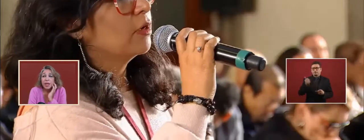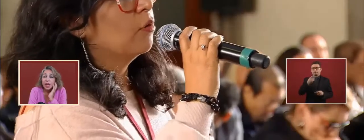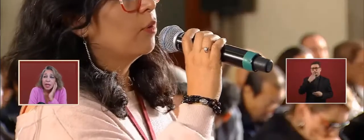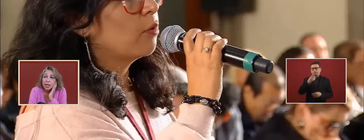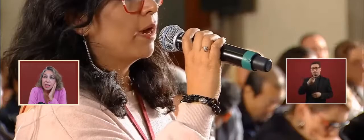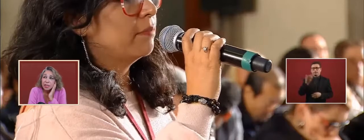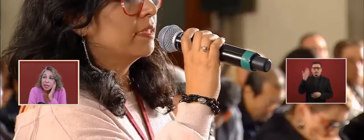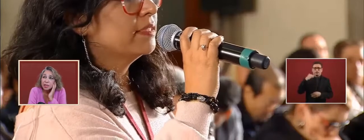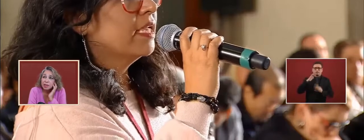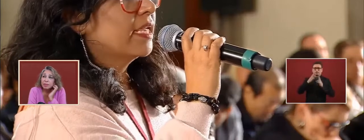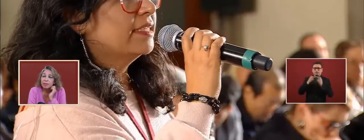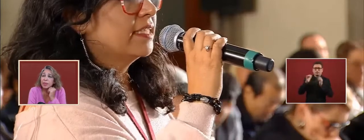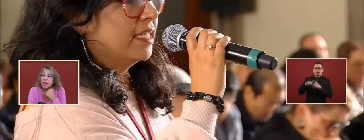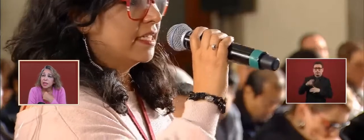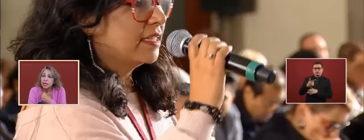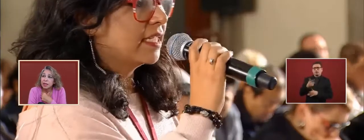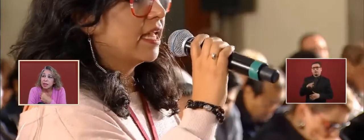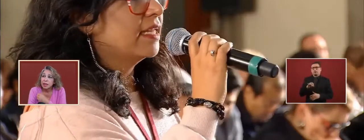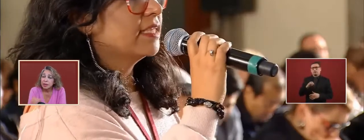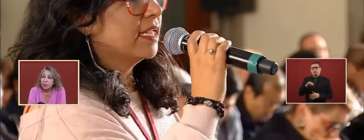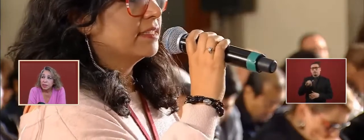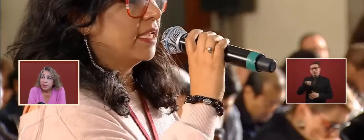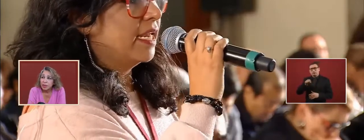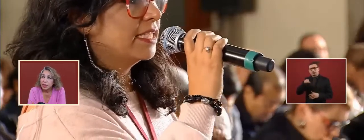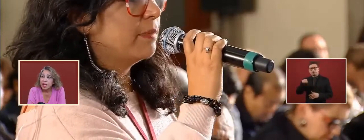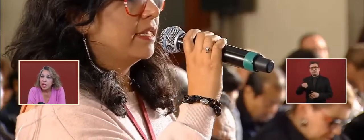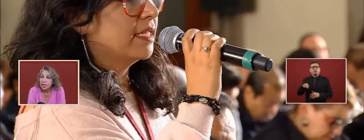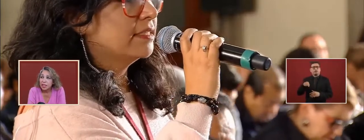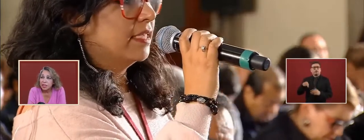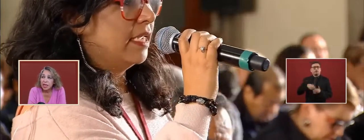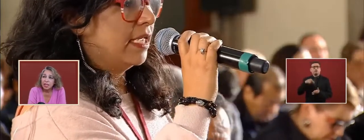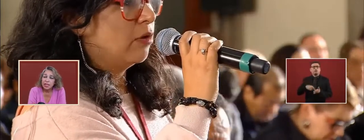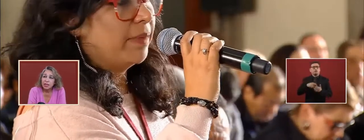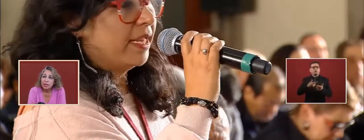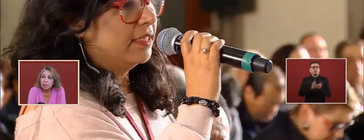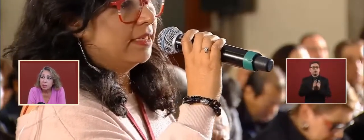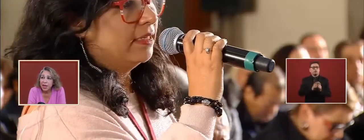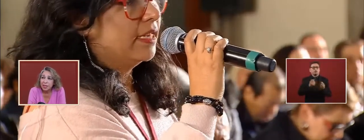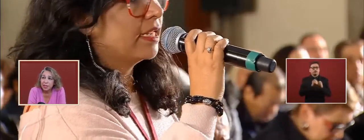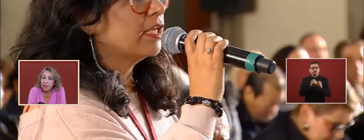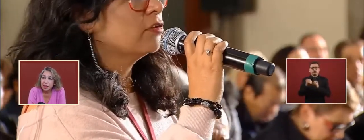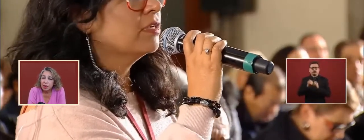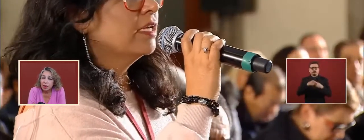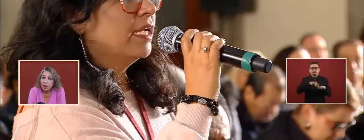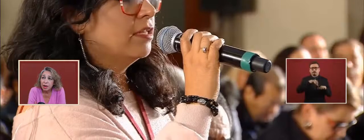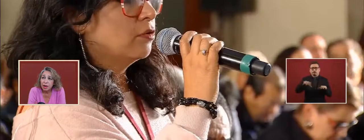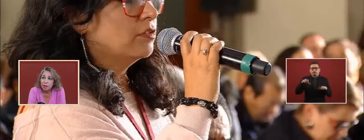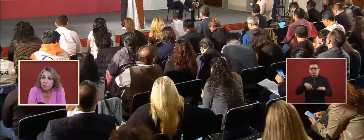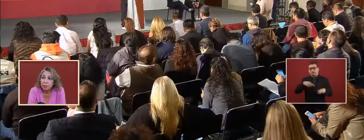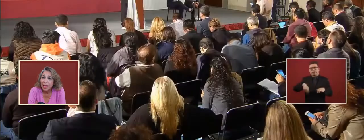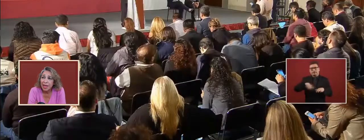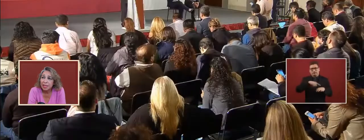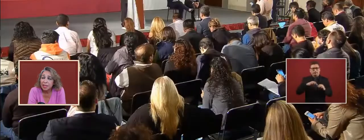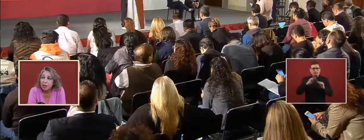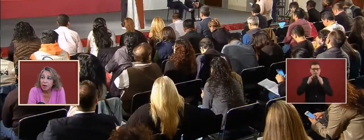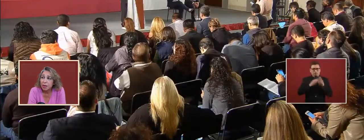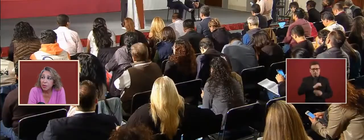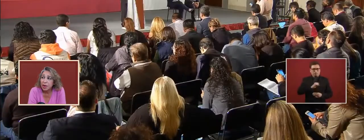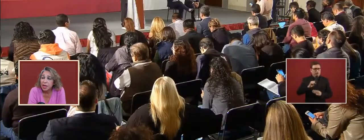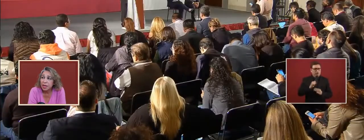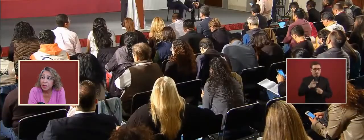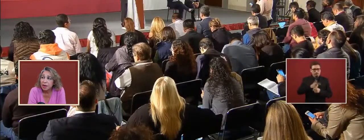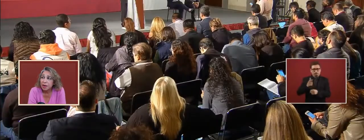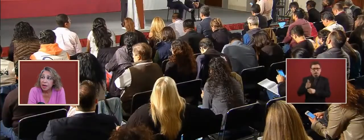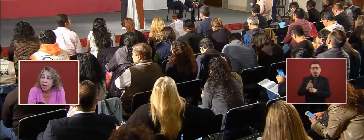and they said that they had detected those gangs that are